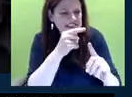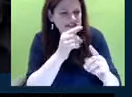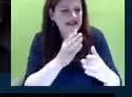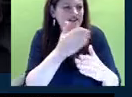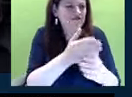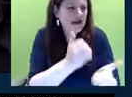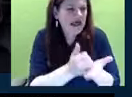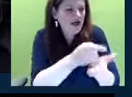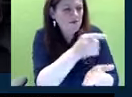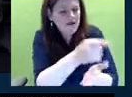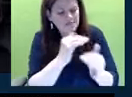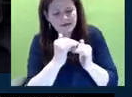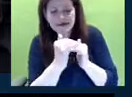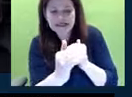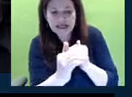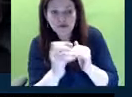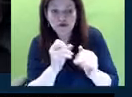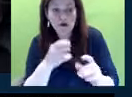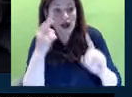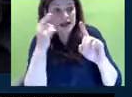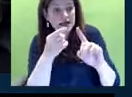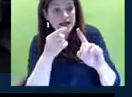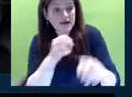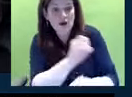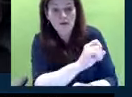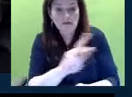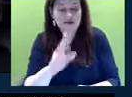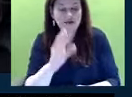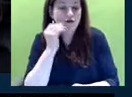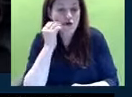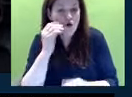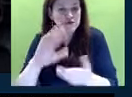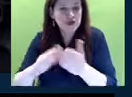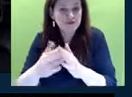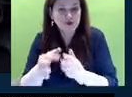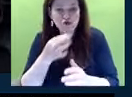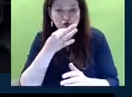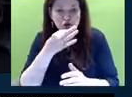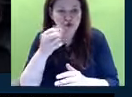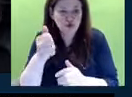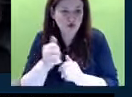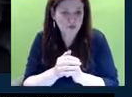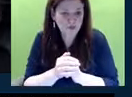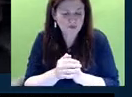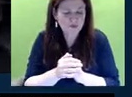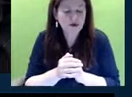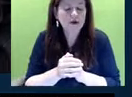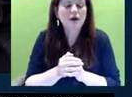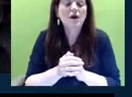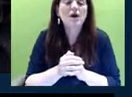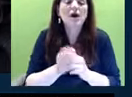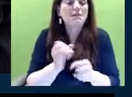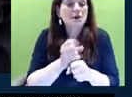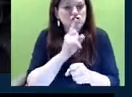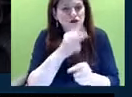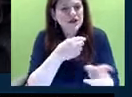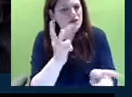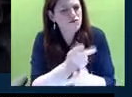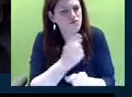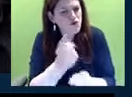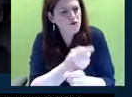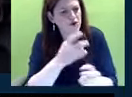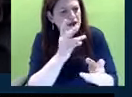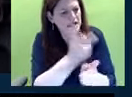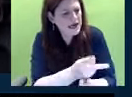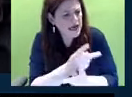stabilize them so that ideally they can return to their homes and communities sooner. It'll ensure they get the proper care they need that